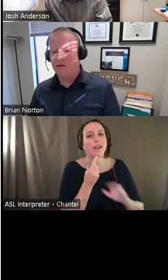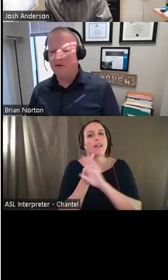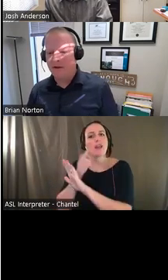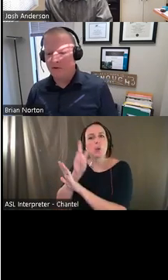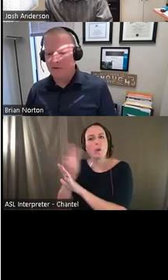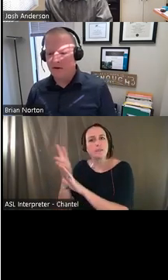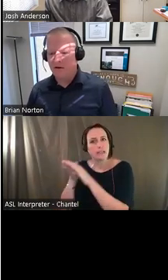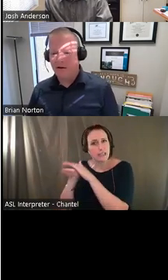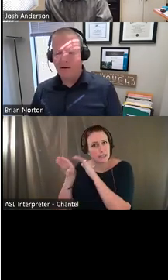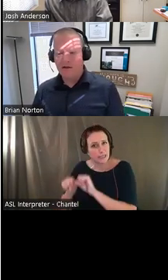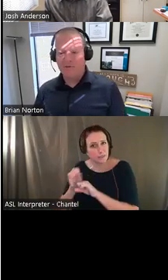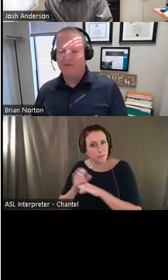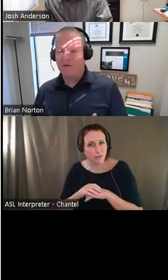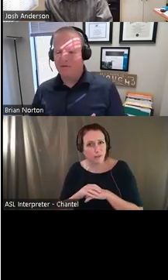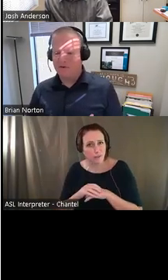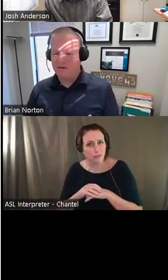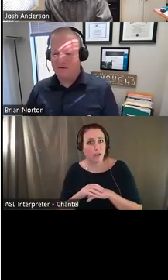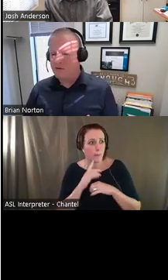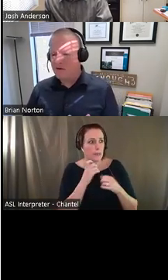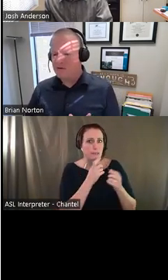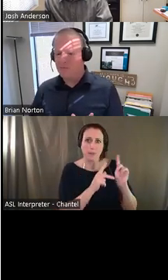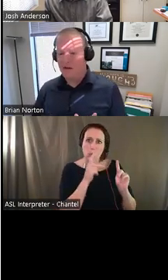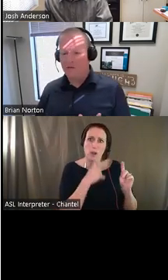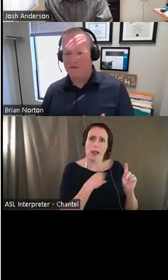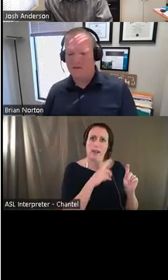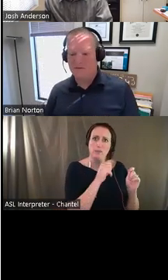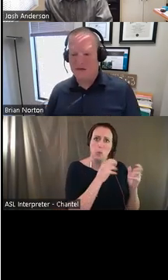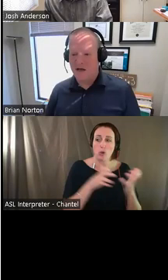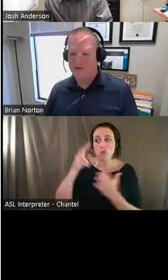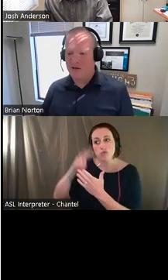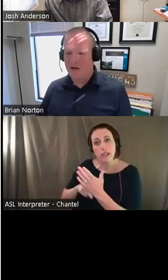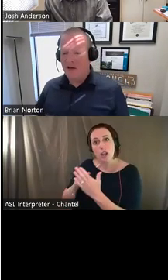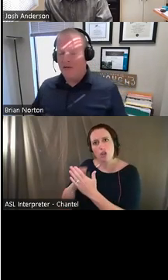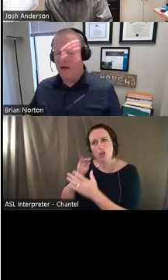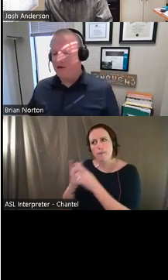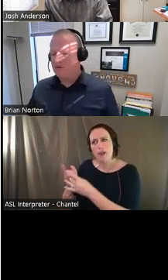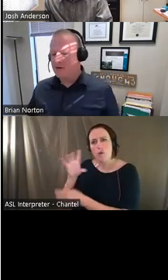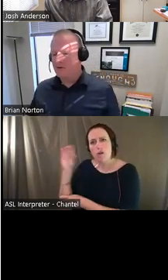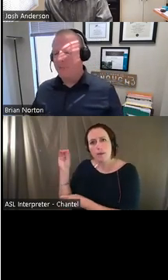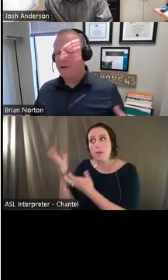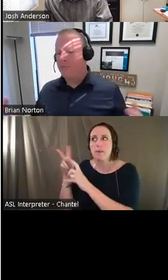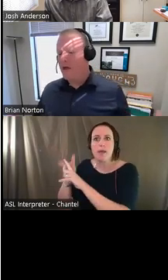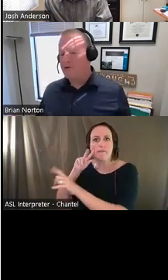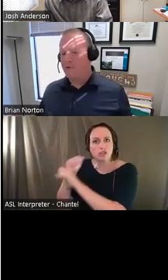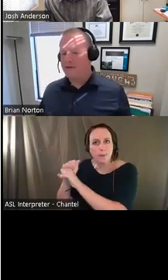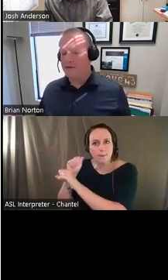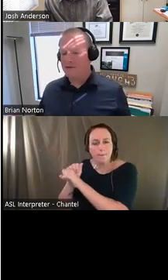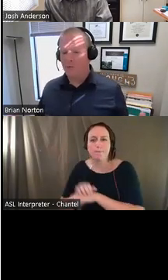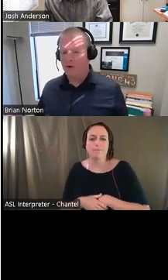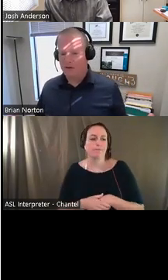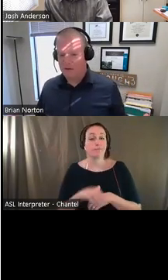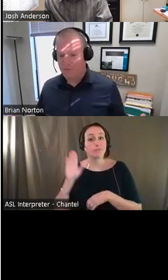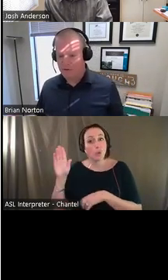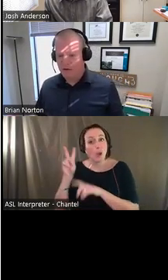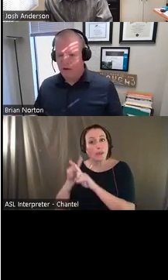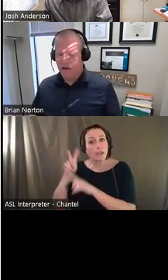folks can learn about who they are, specifically folks with disabilities who might use assistive technology, making sure that your application process is